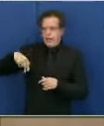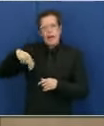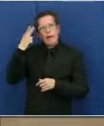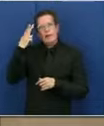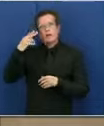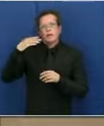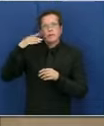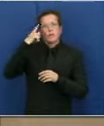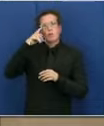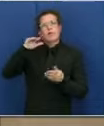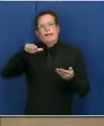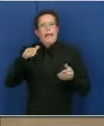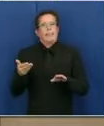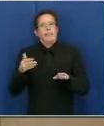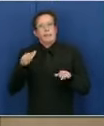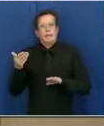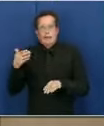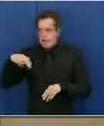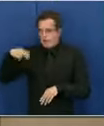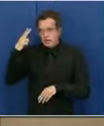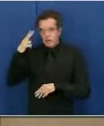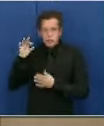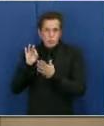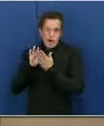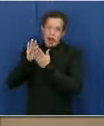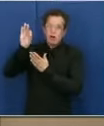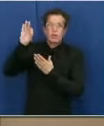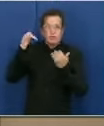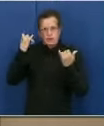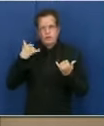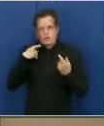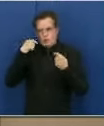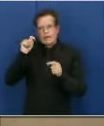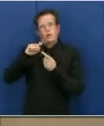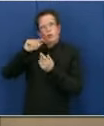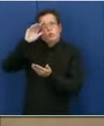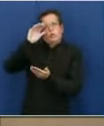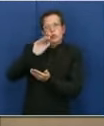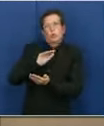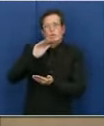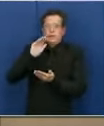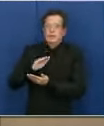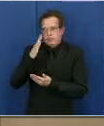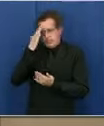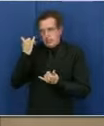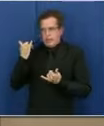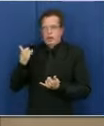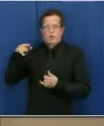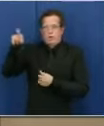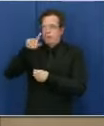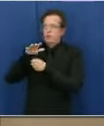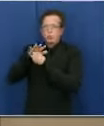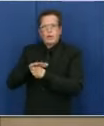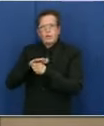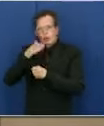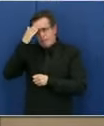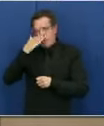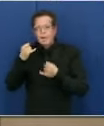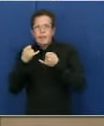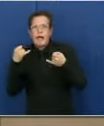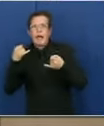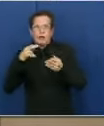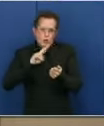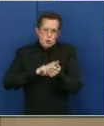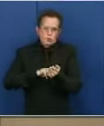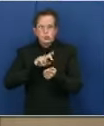number of deaths to reduce the strain. We've talked at length about the tremendous burden being borne by our frontline health care workers in our ICUs,